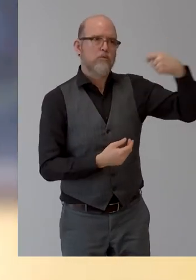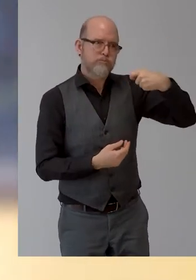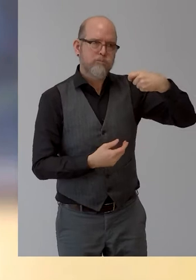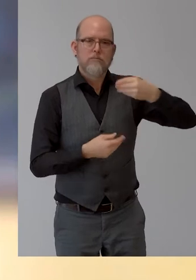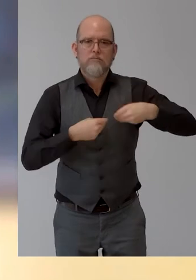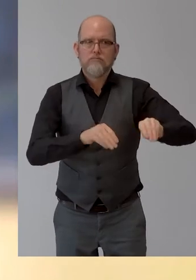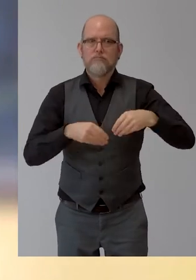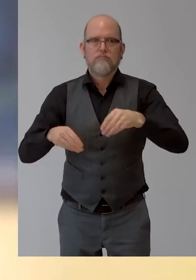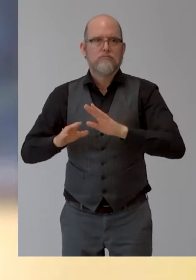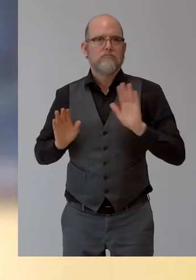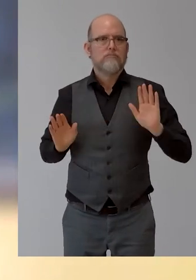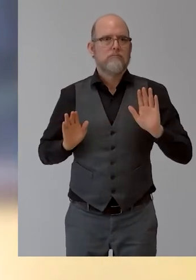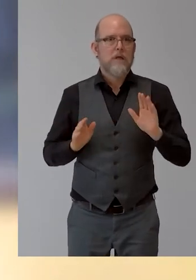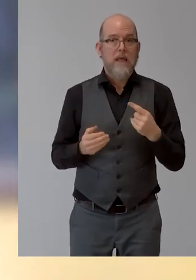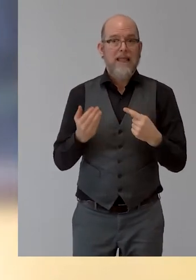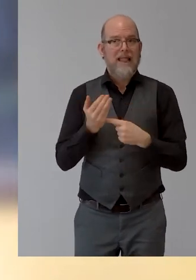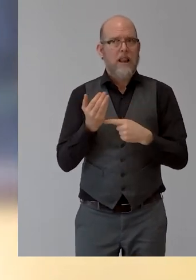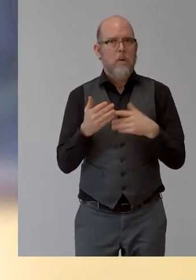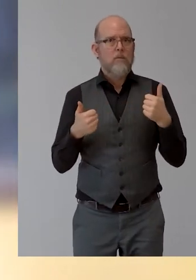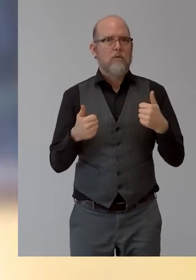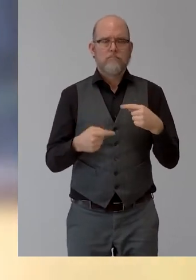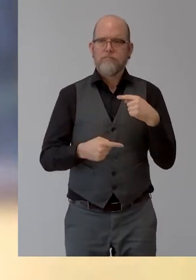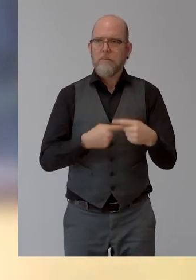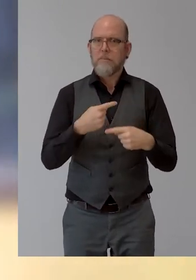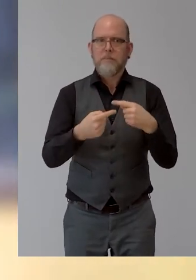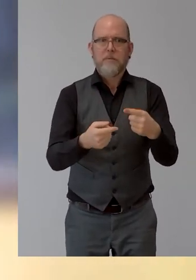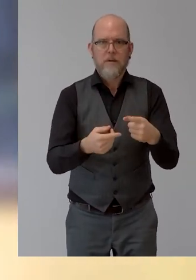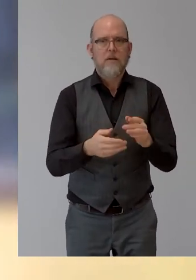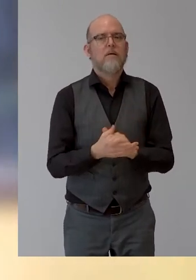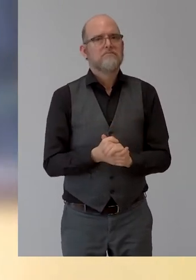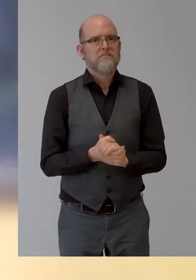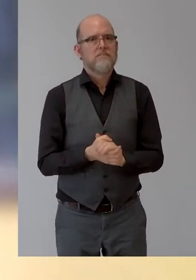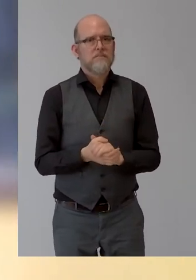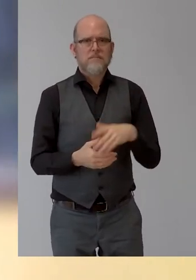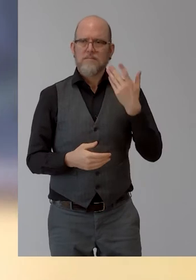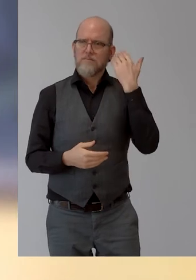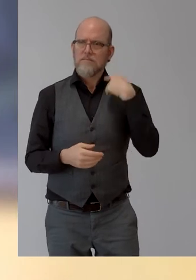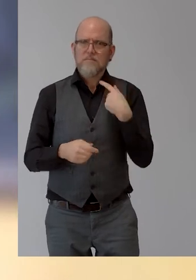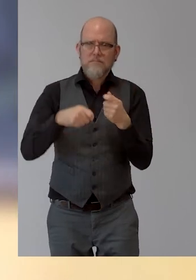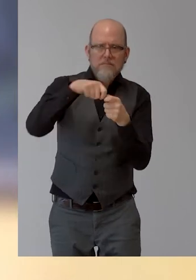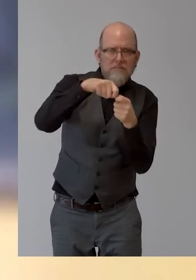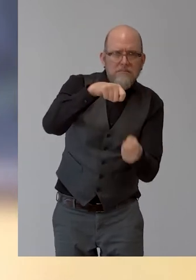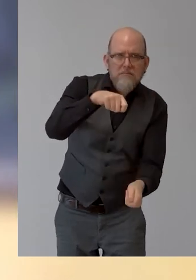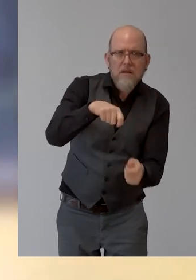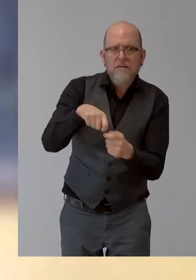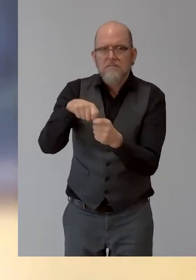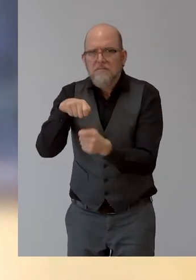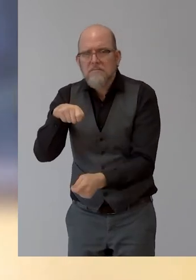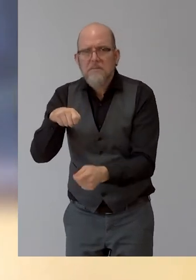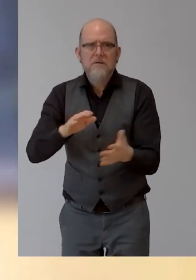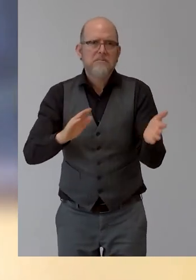fit. So right from the time of measuring to fitting, we take one to three days.